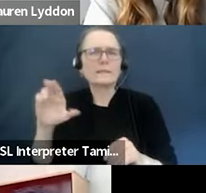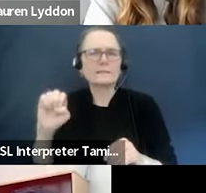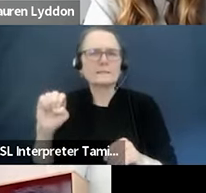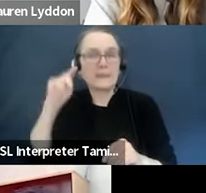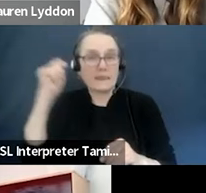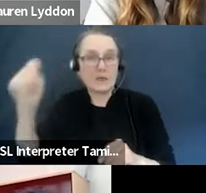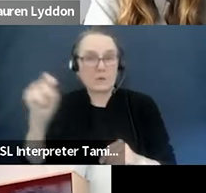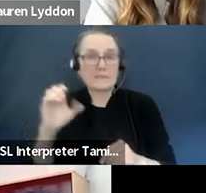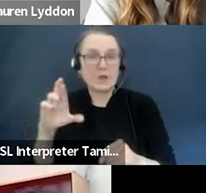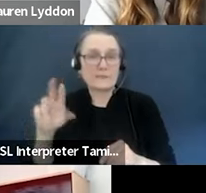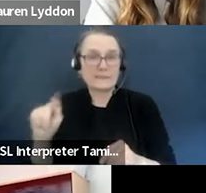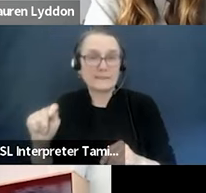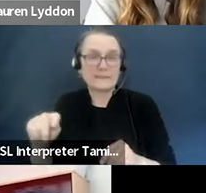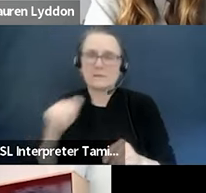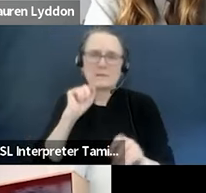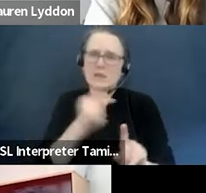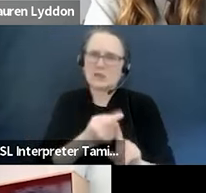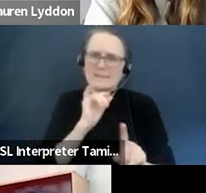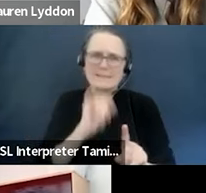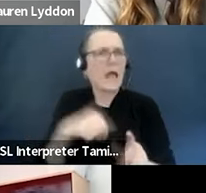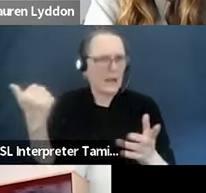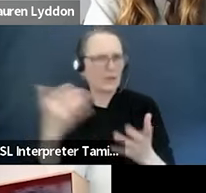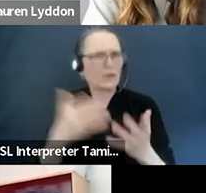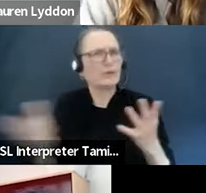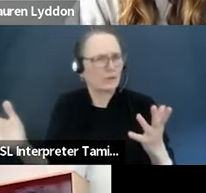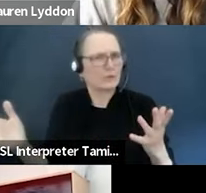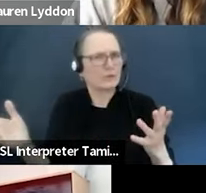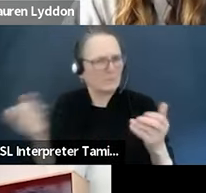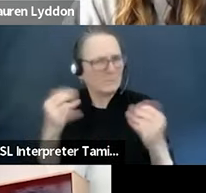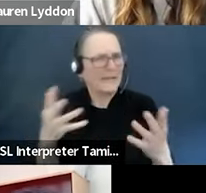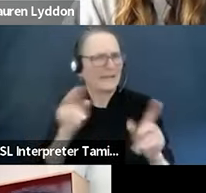And then how do we, like another barrier is just like,